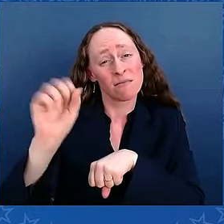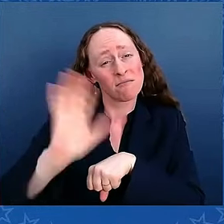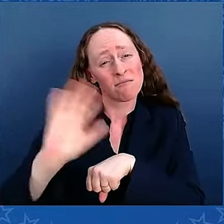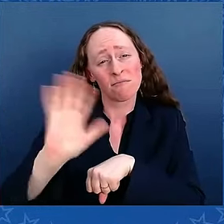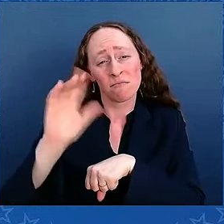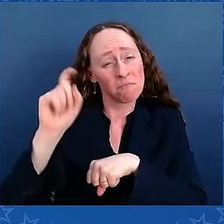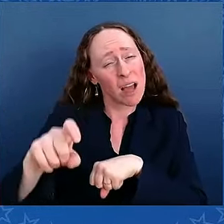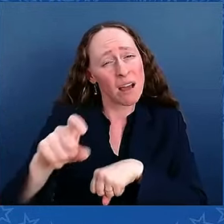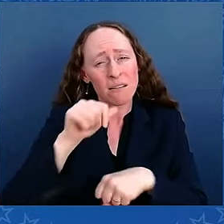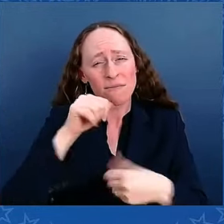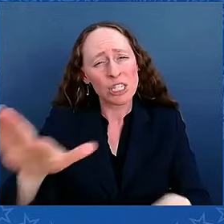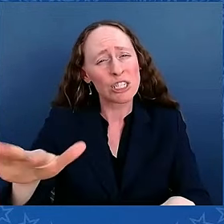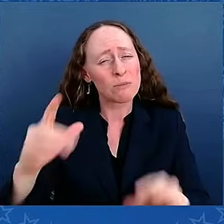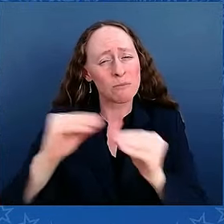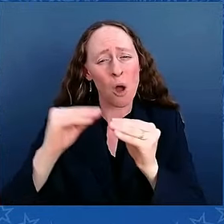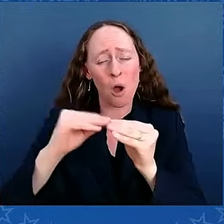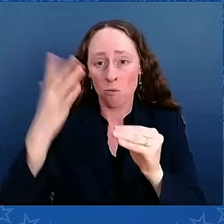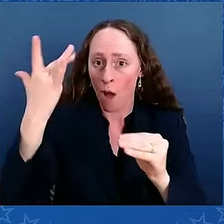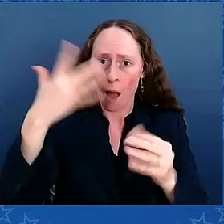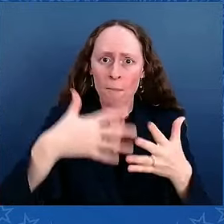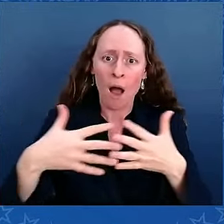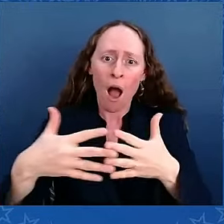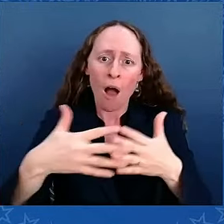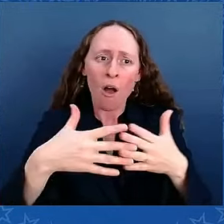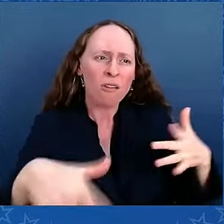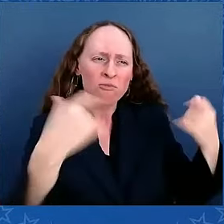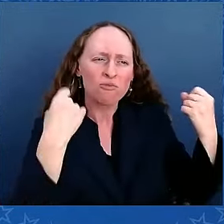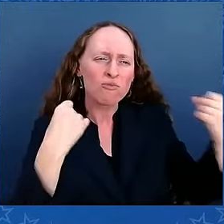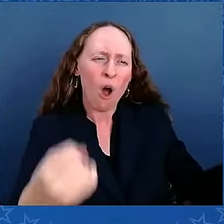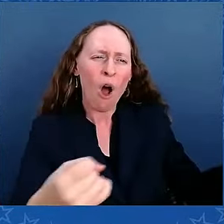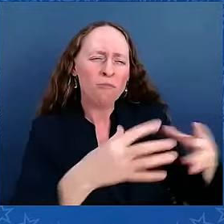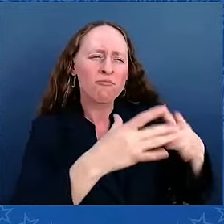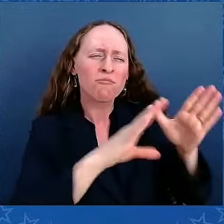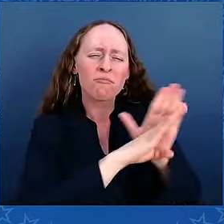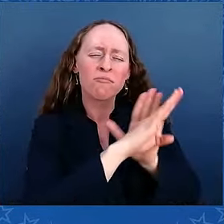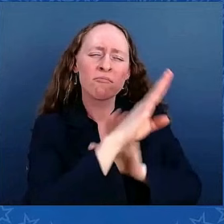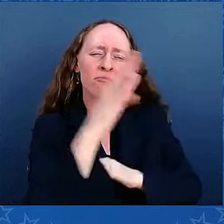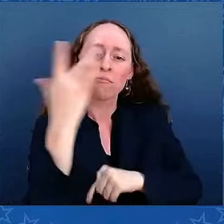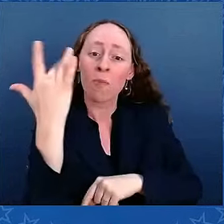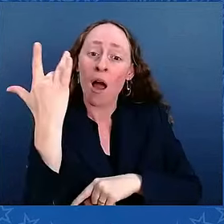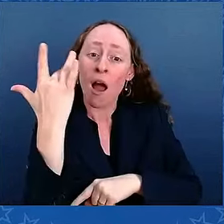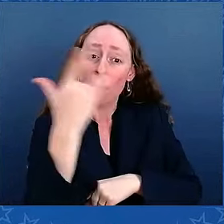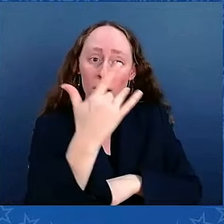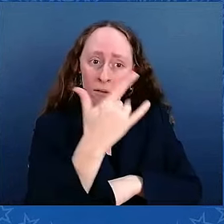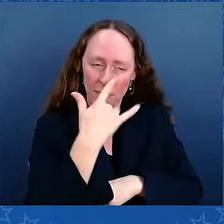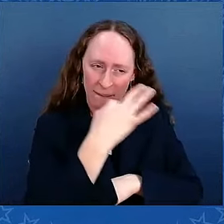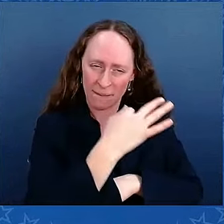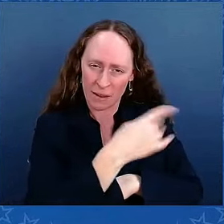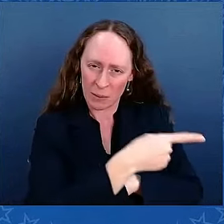because the middle class is growing, the middle class built this country, and unions built the middle class.